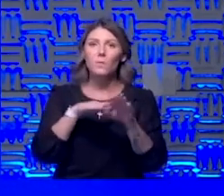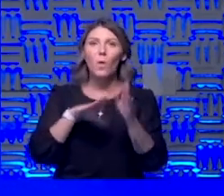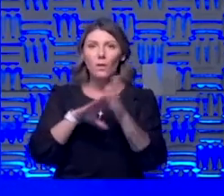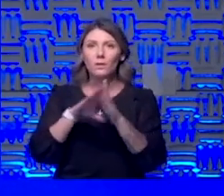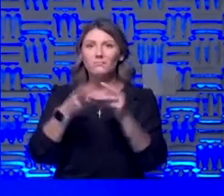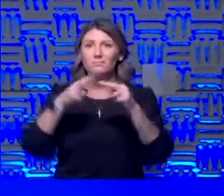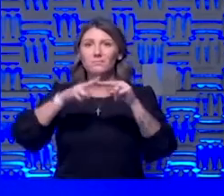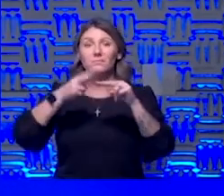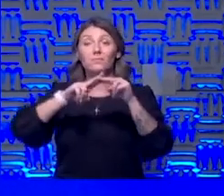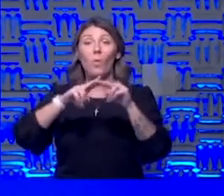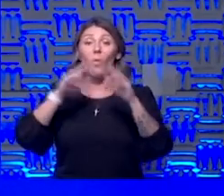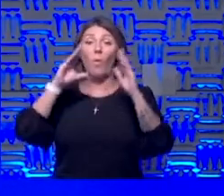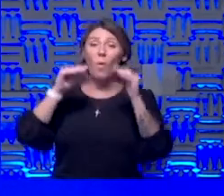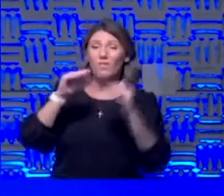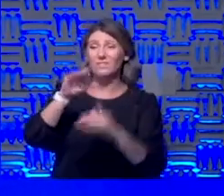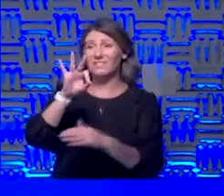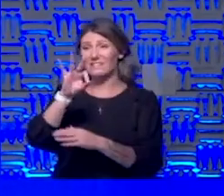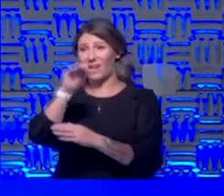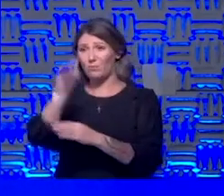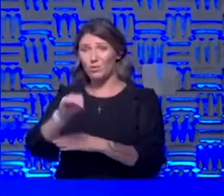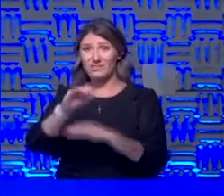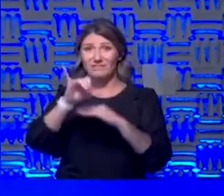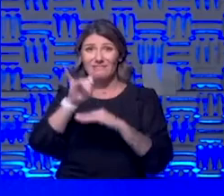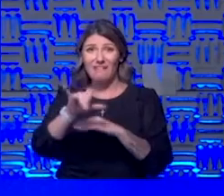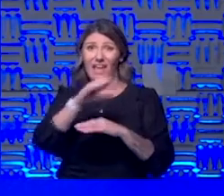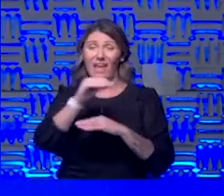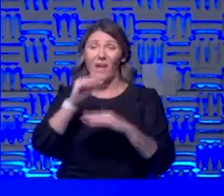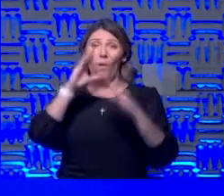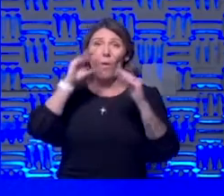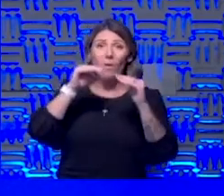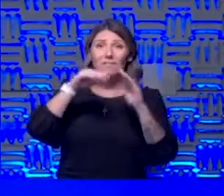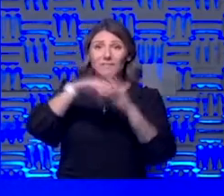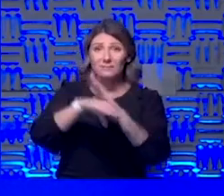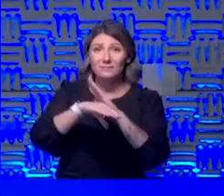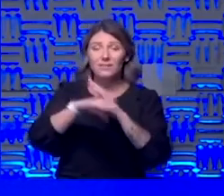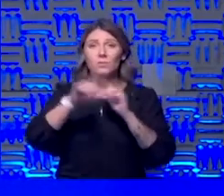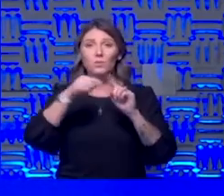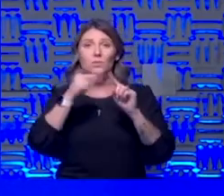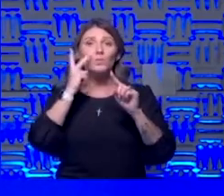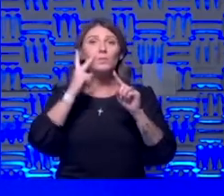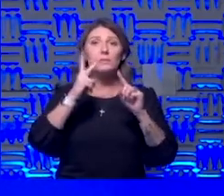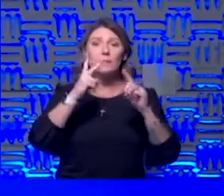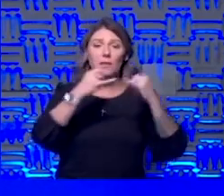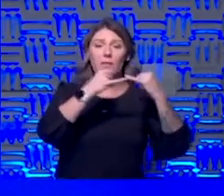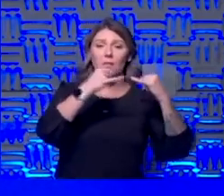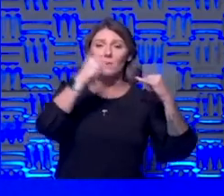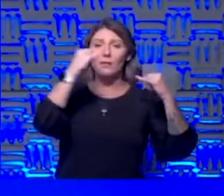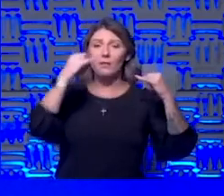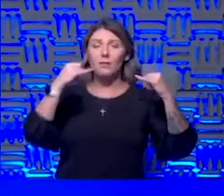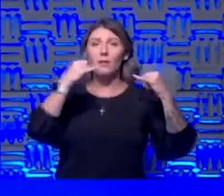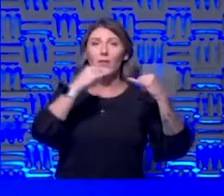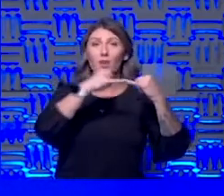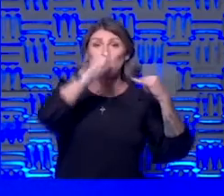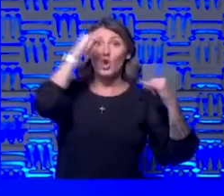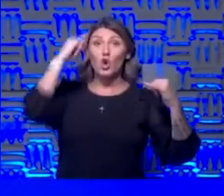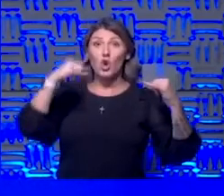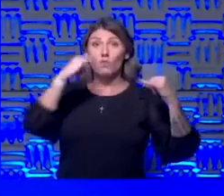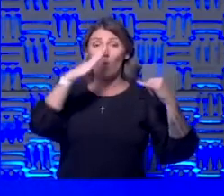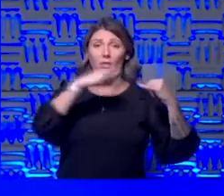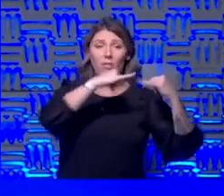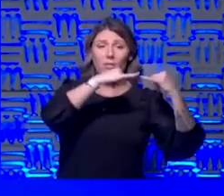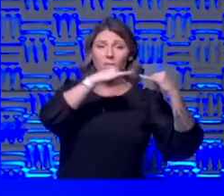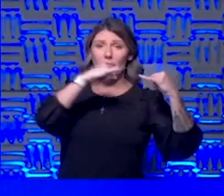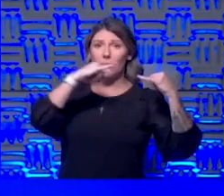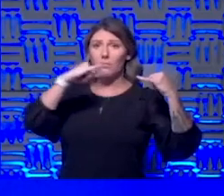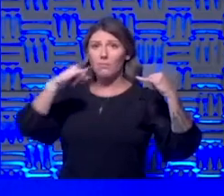hopefully it will stay at that level and ultimately decrease because then if we see that flattening or the decrease in the curve then it will seem as if it's